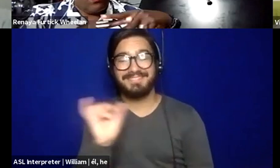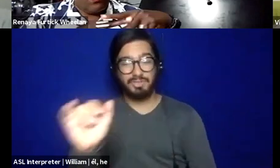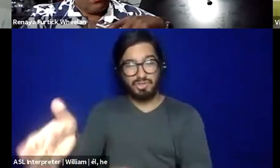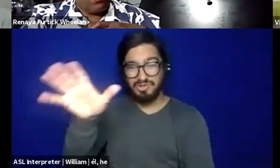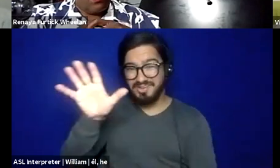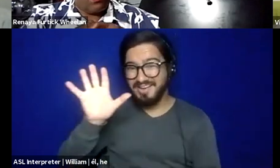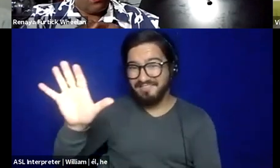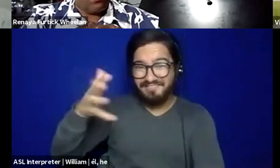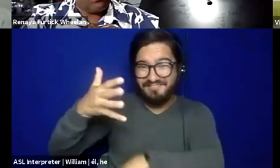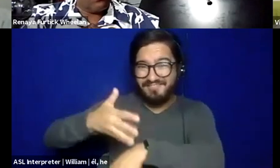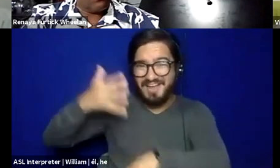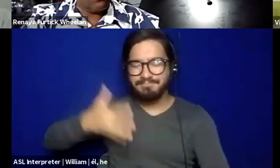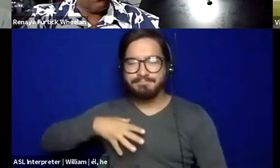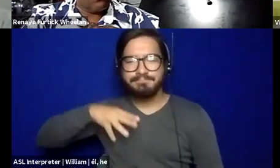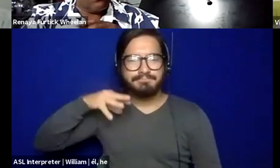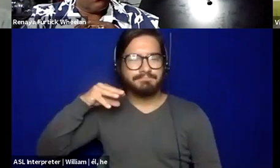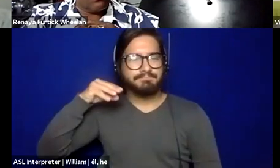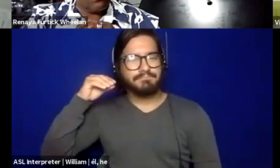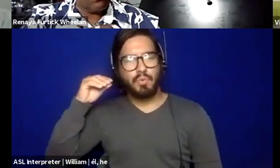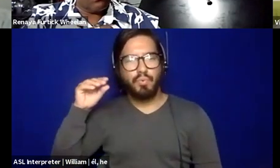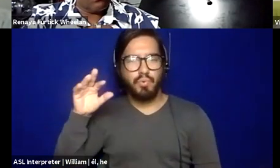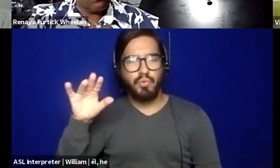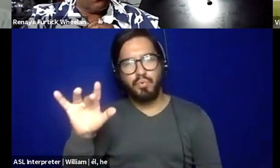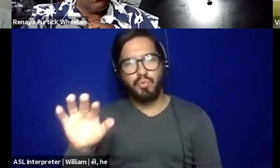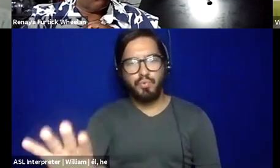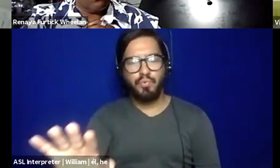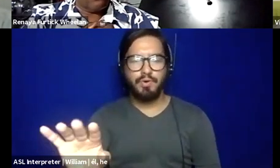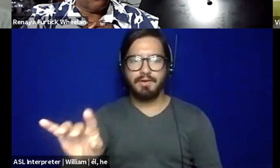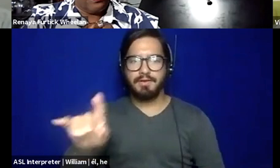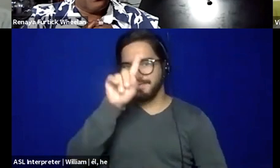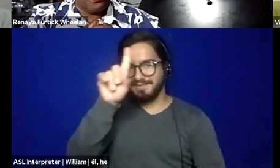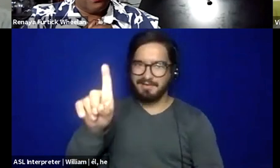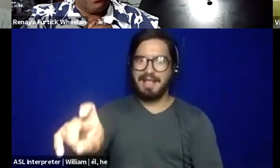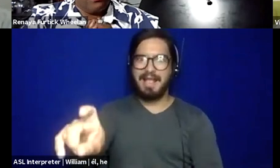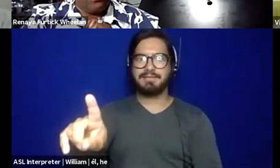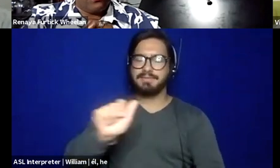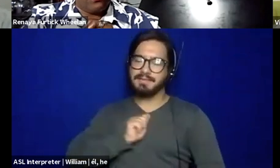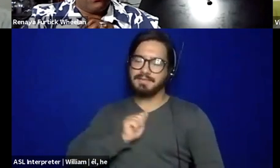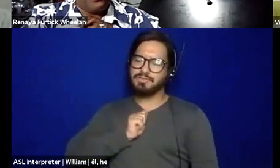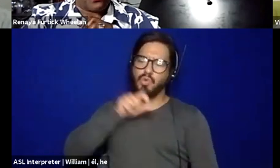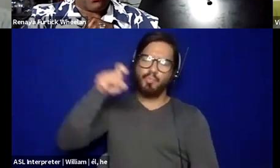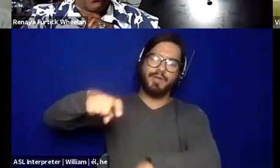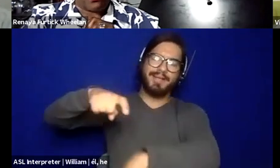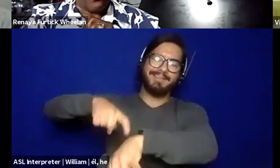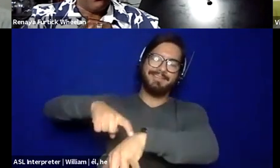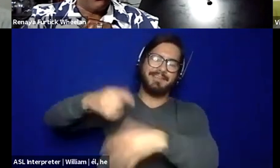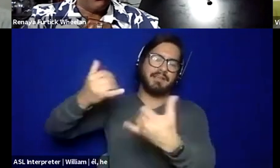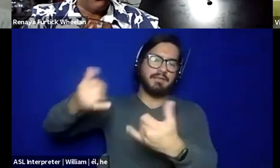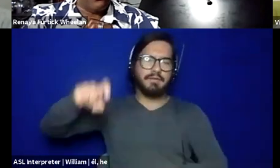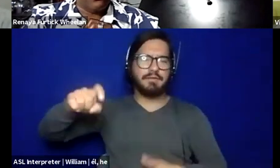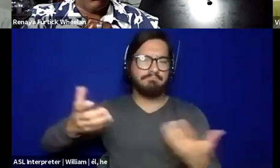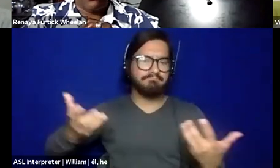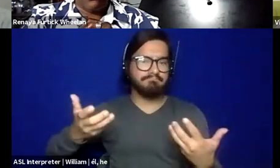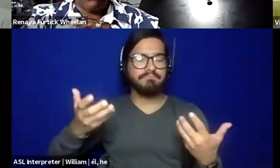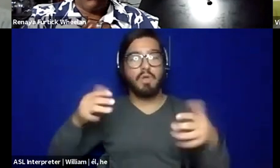long exhales and asking, what do I need in this moment? Right. Massages. Yes,